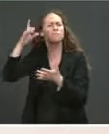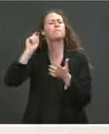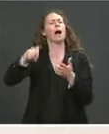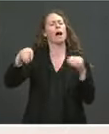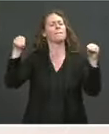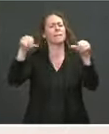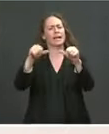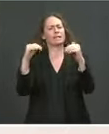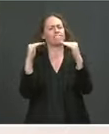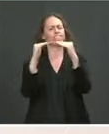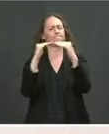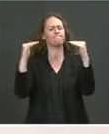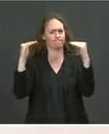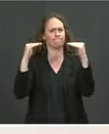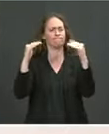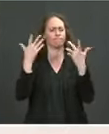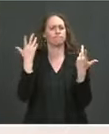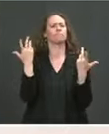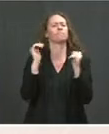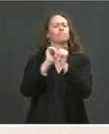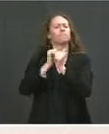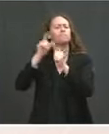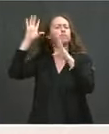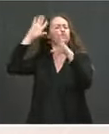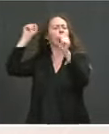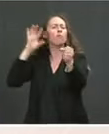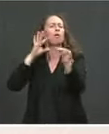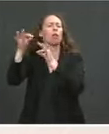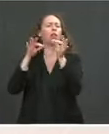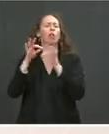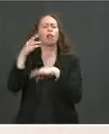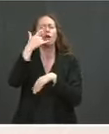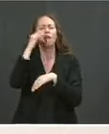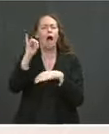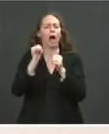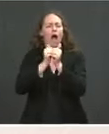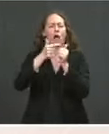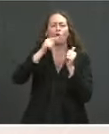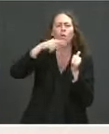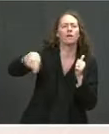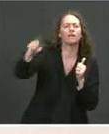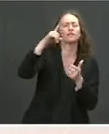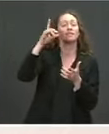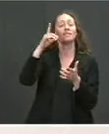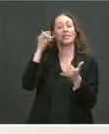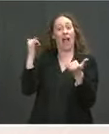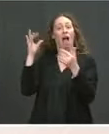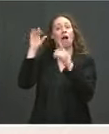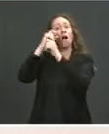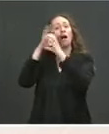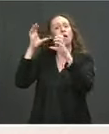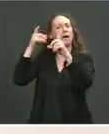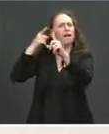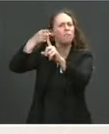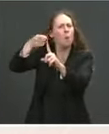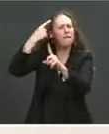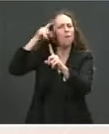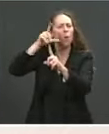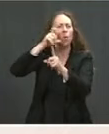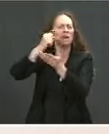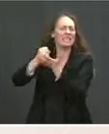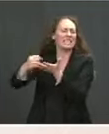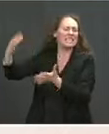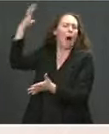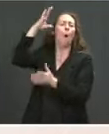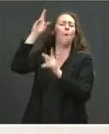that the President will lay out are focused on this top sliver of people and treating capital gains the same as wages for that